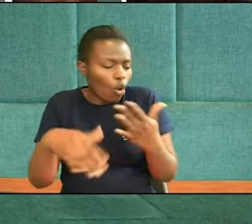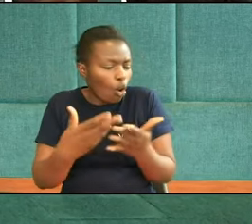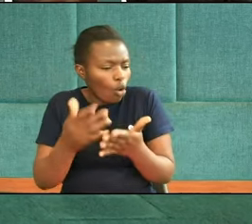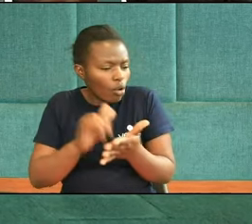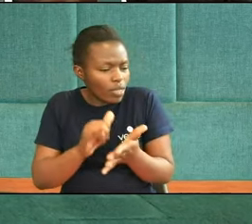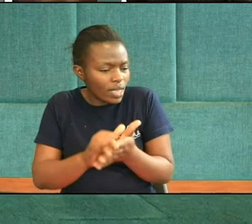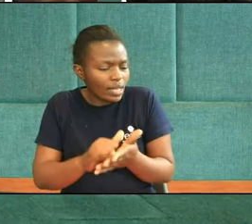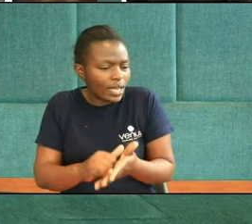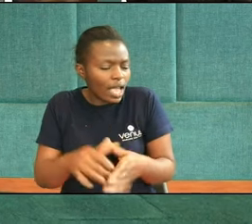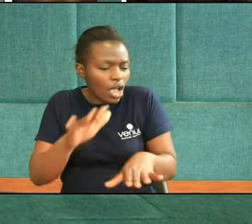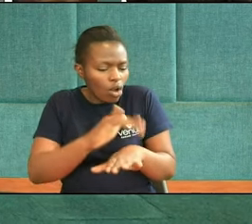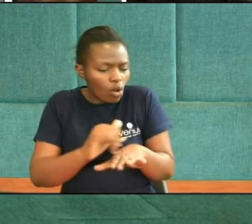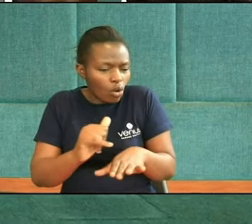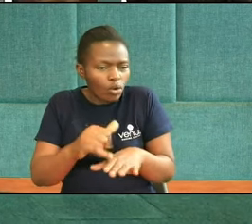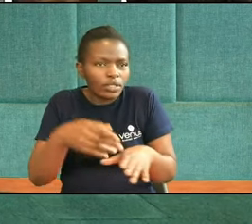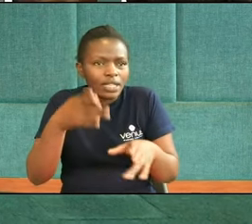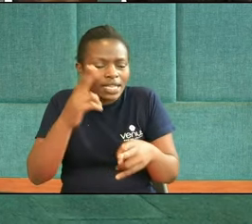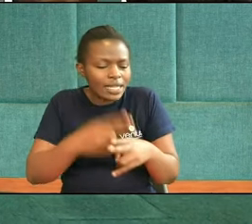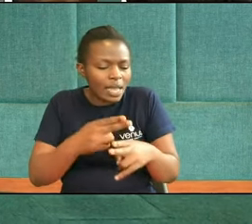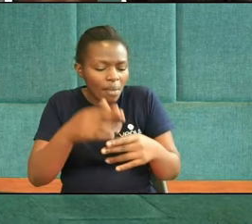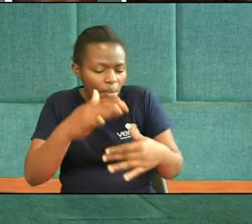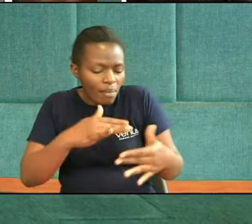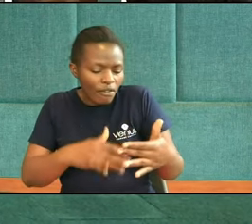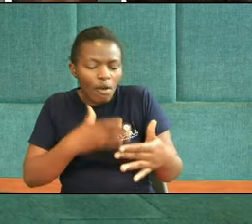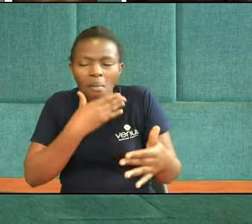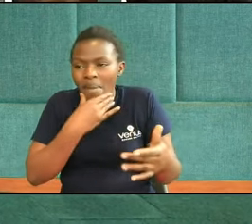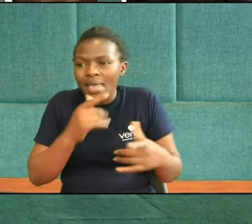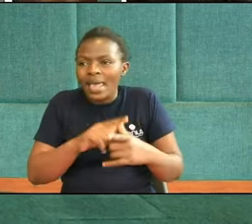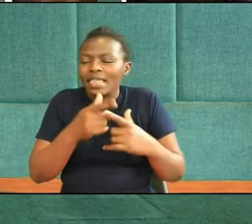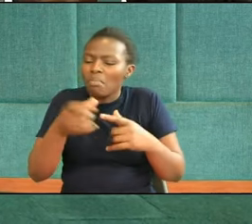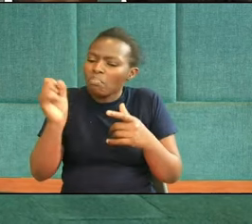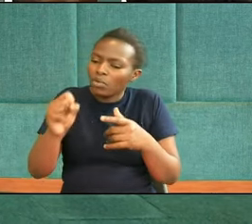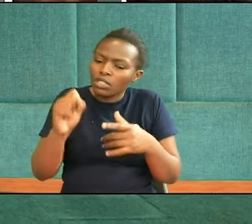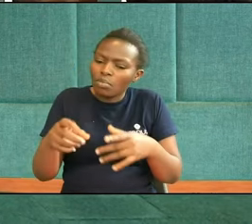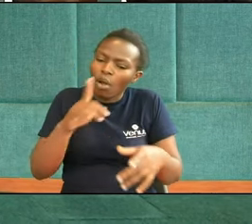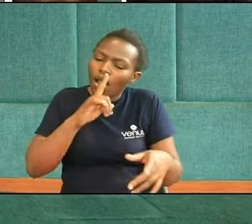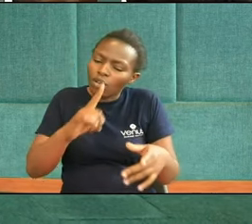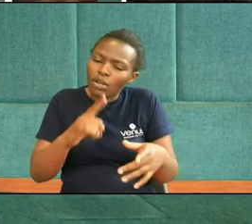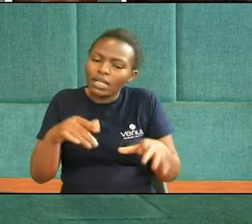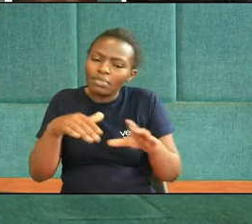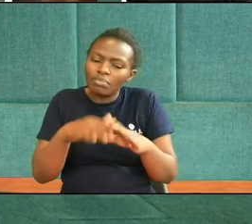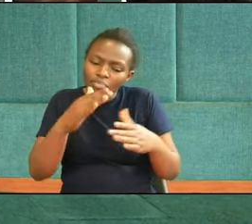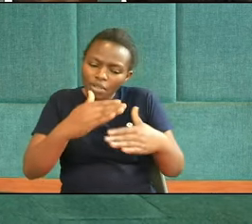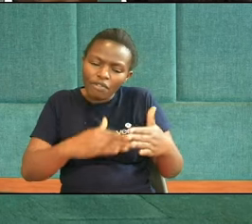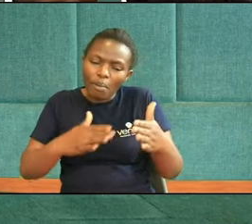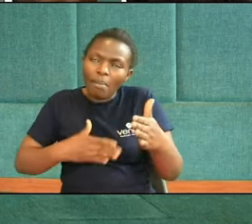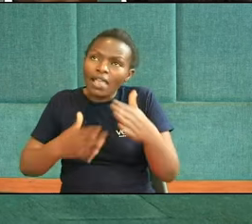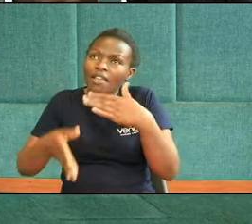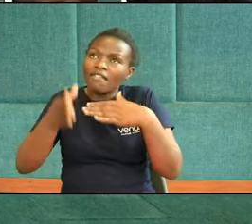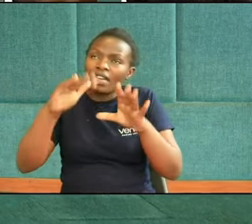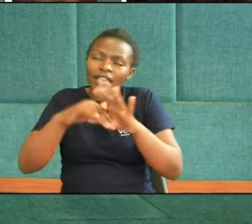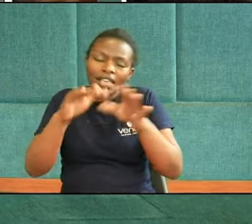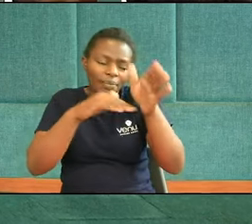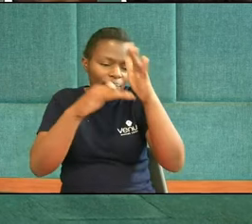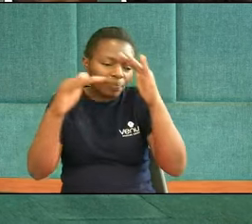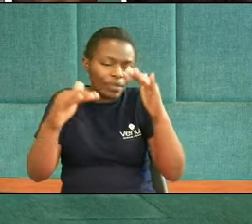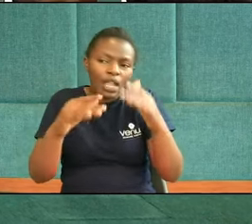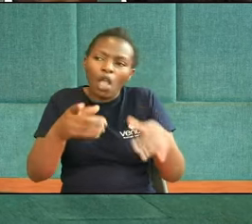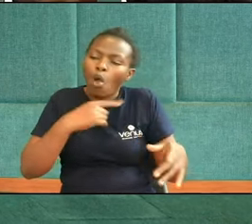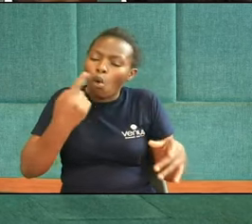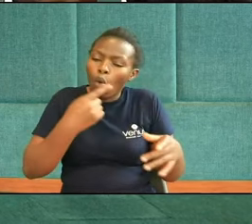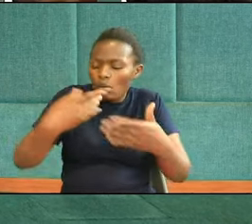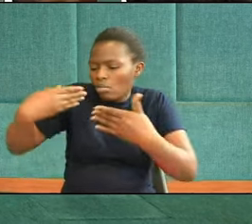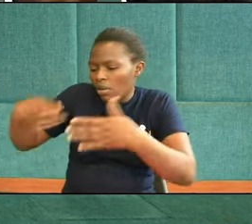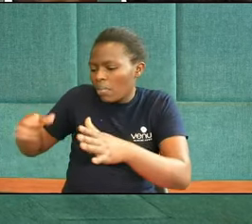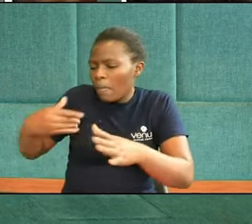me Before men I will also acknowledge Before my father Who is in heaven But whoever denies me Before men I will also deny